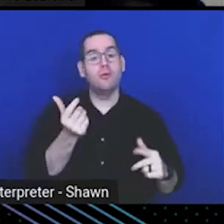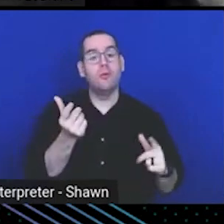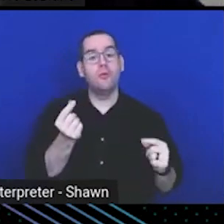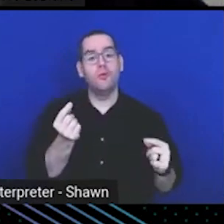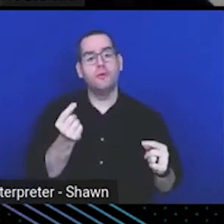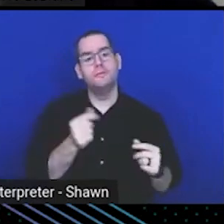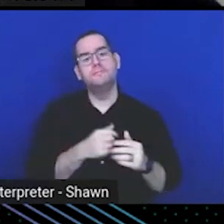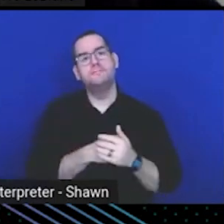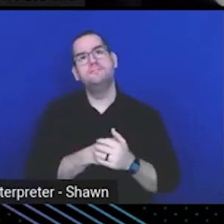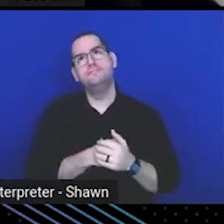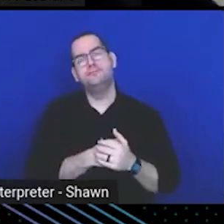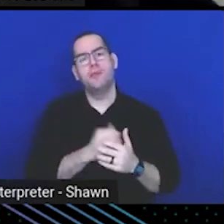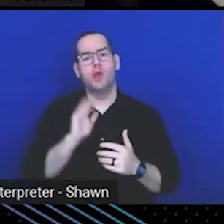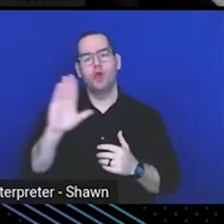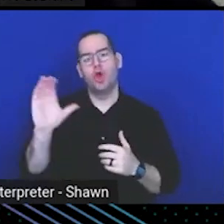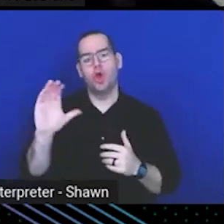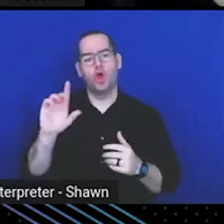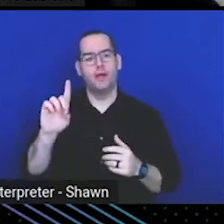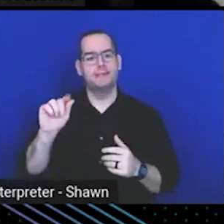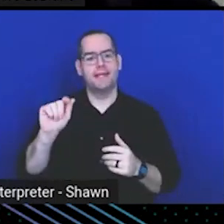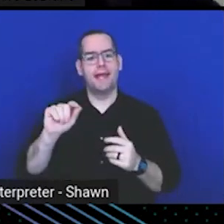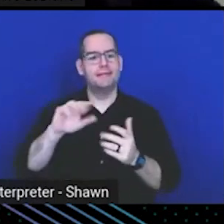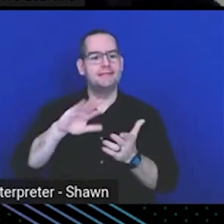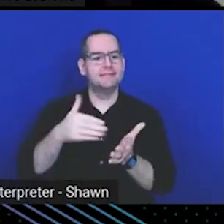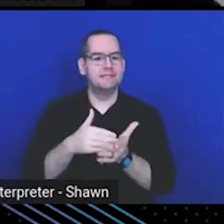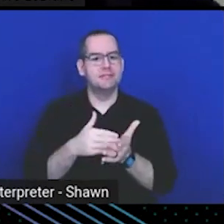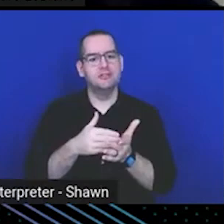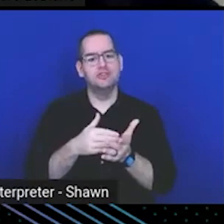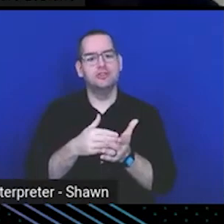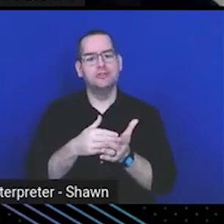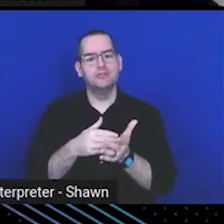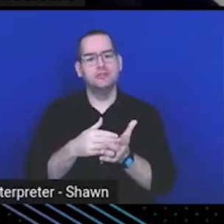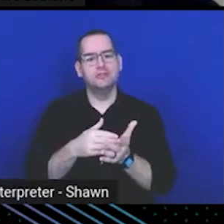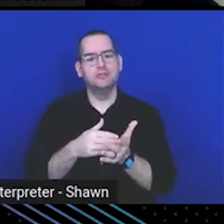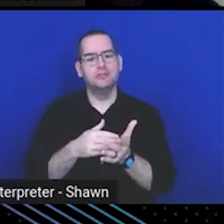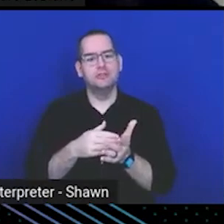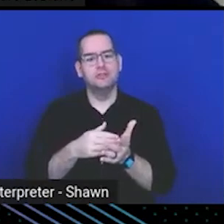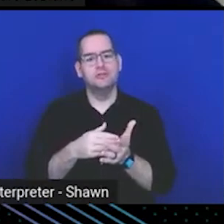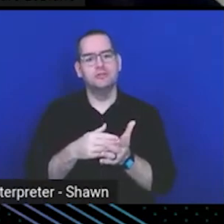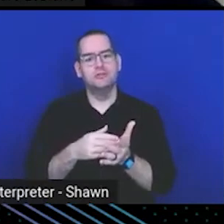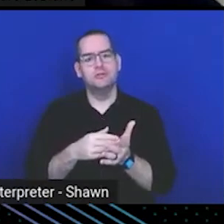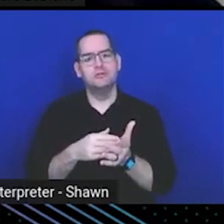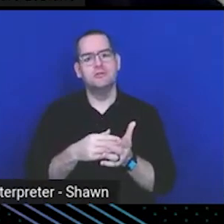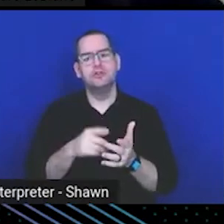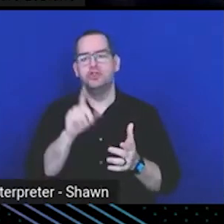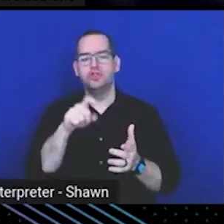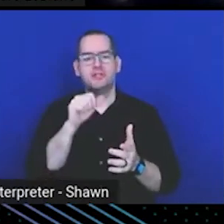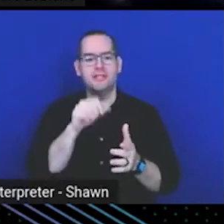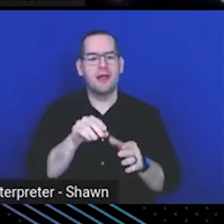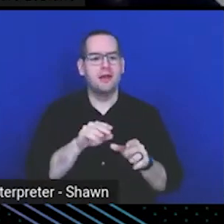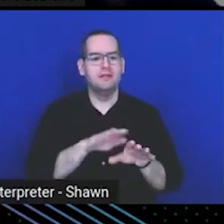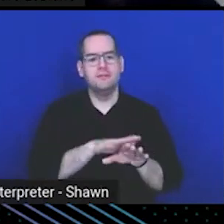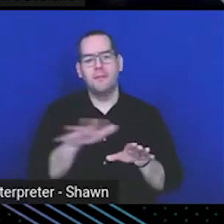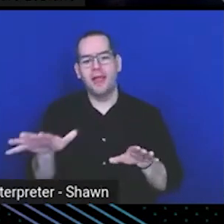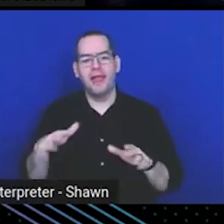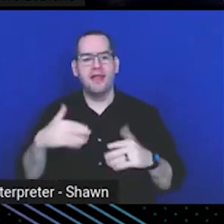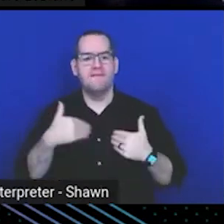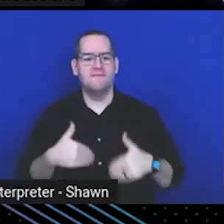your console data center shouldn't span physical space or a region